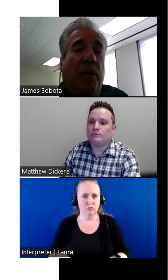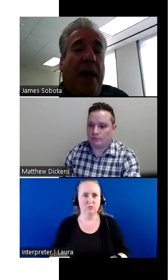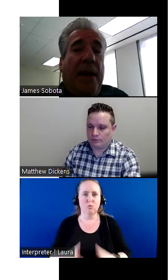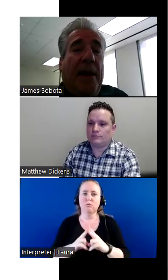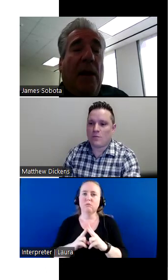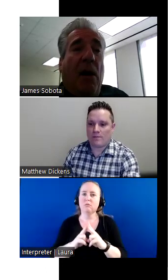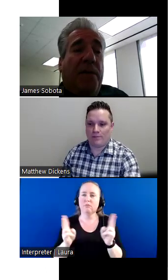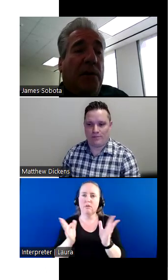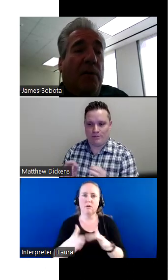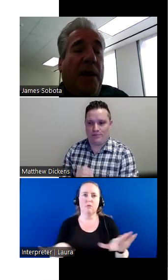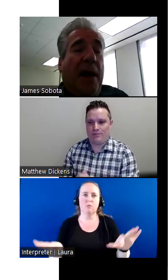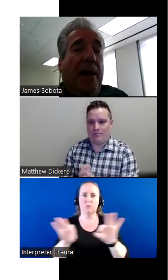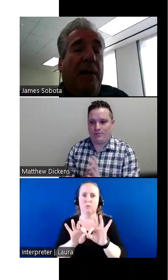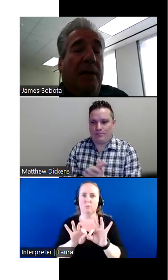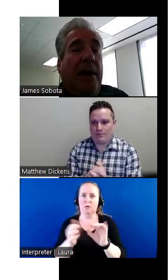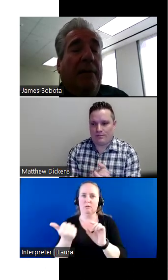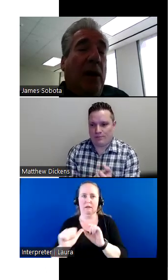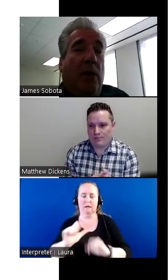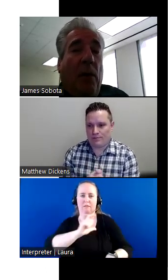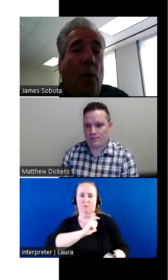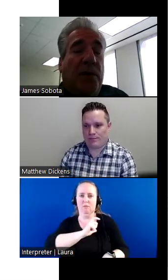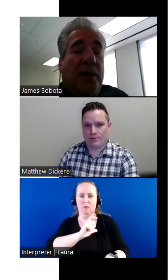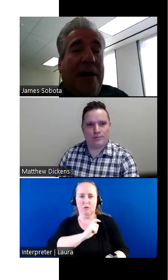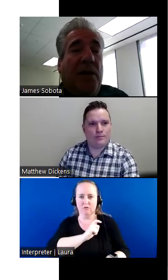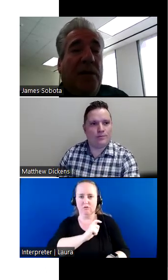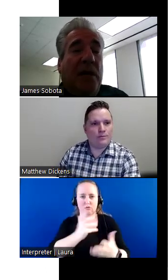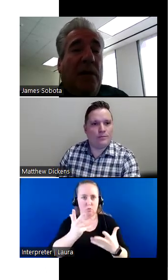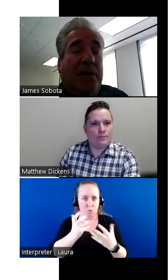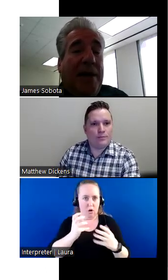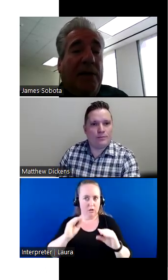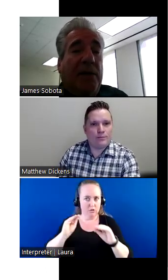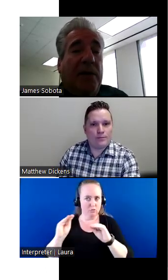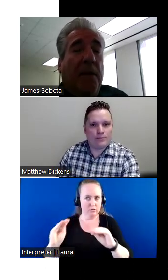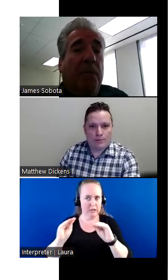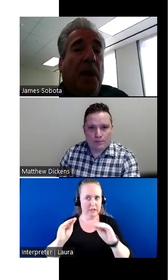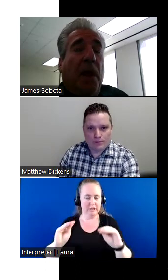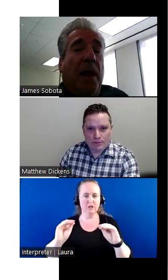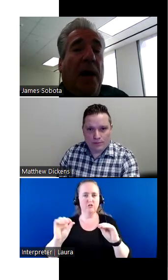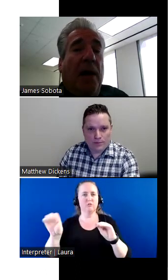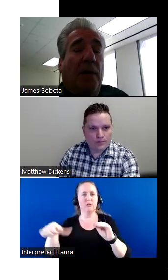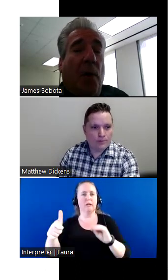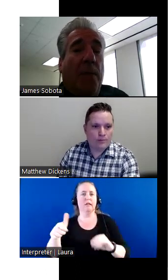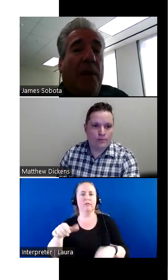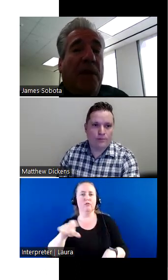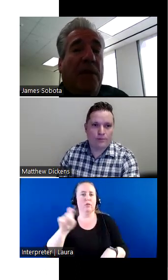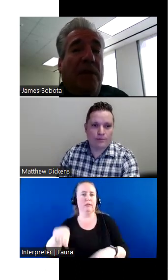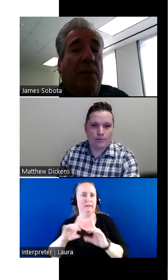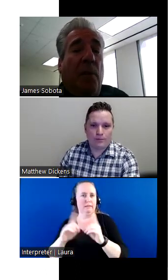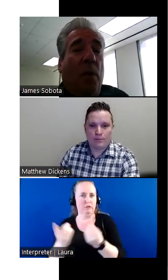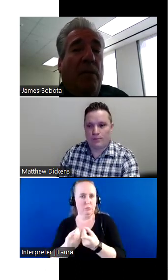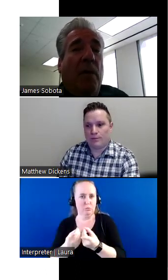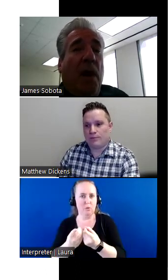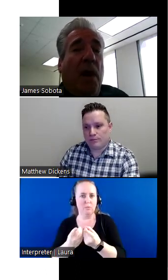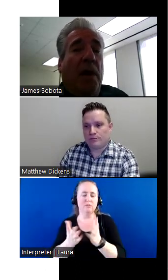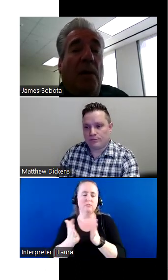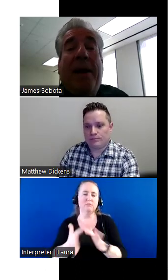important that any officer that I that, you know, that wants to teach us and other Texas departments is very